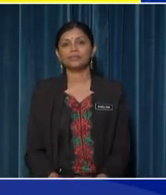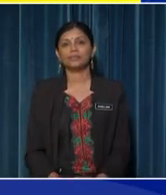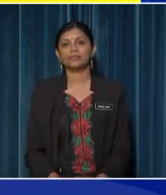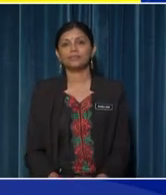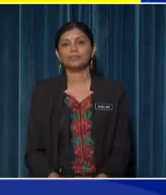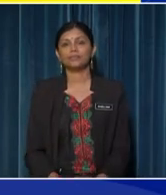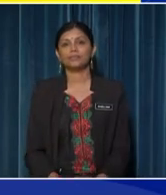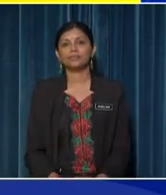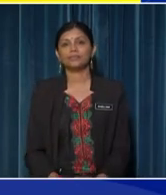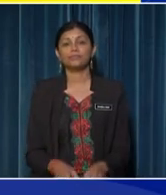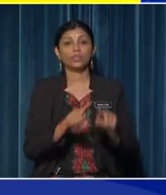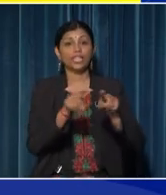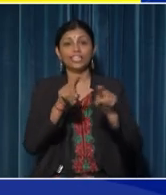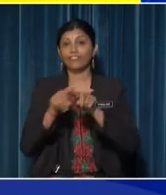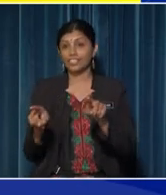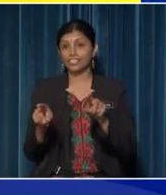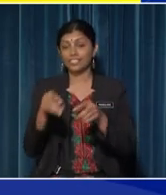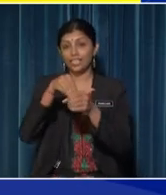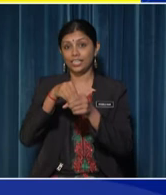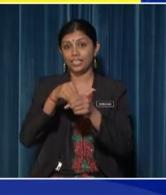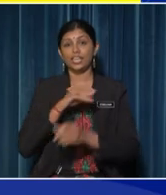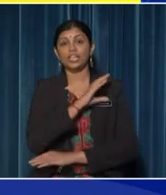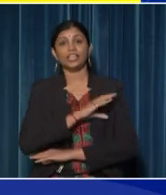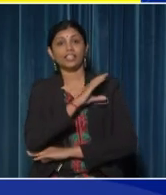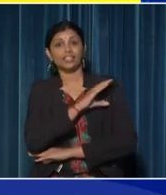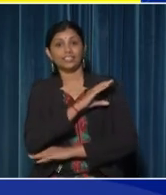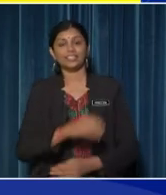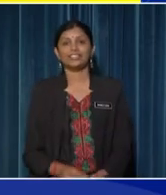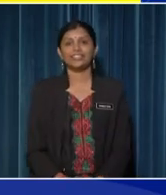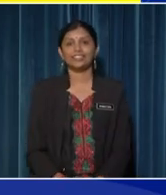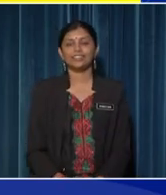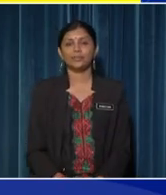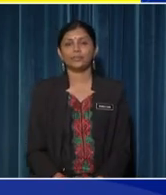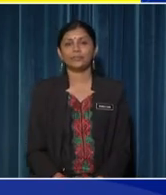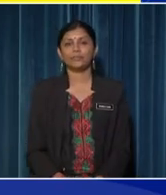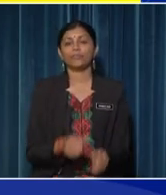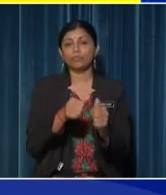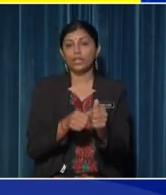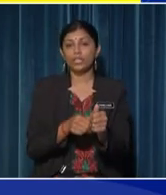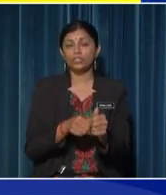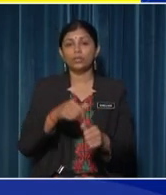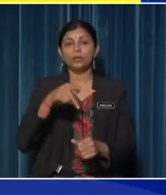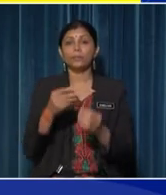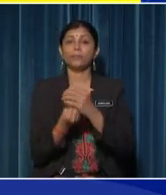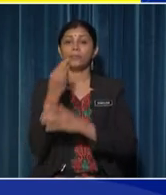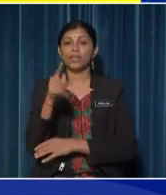For the differences in characteristics, each plant is linked to its own characteristics